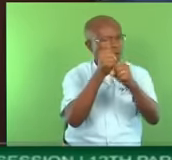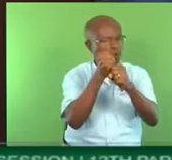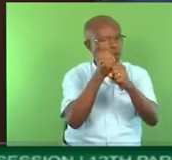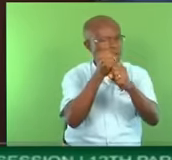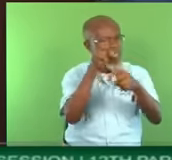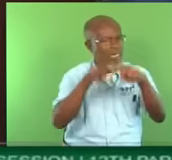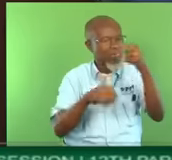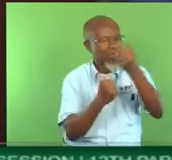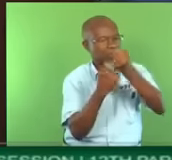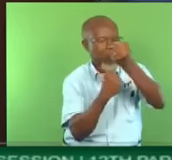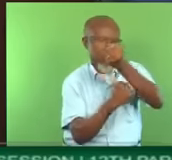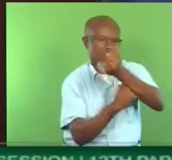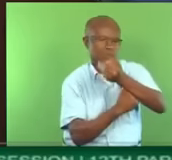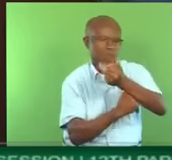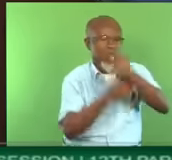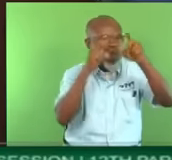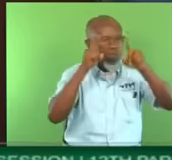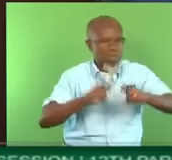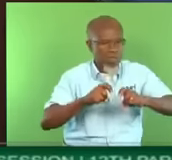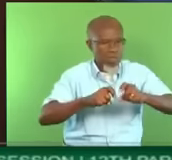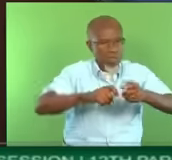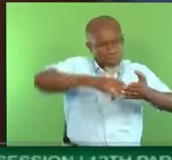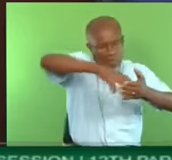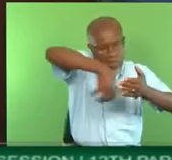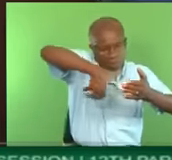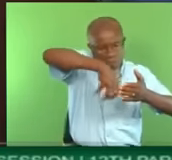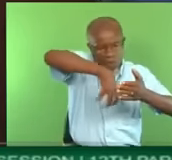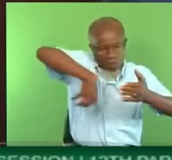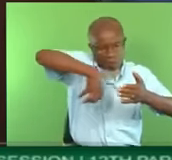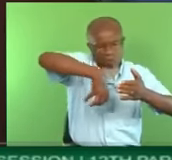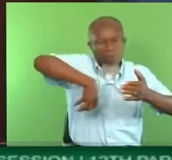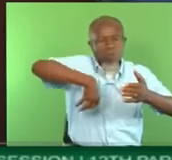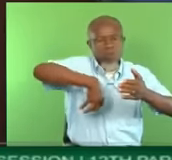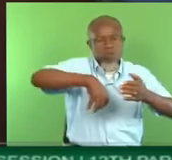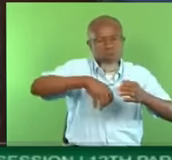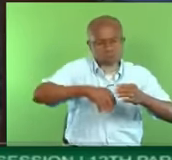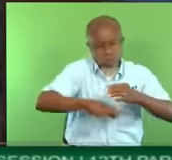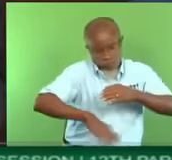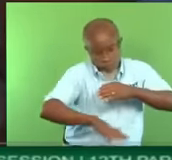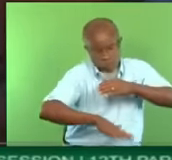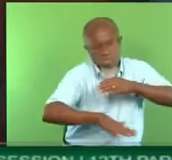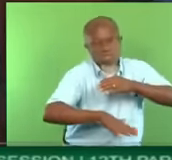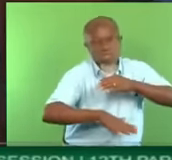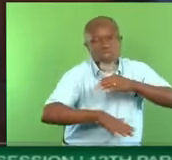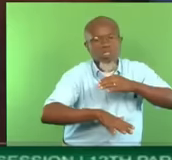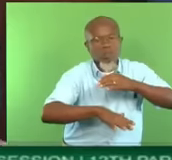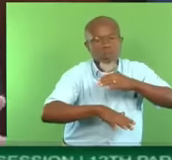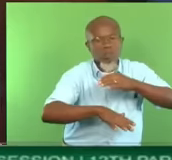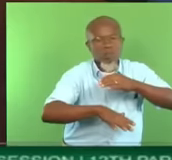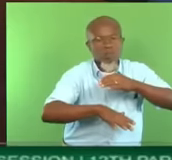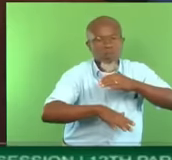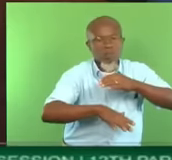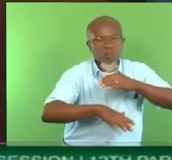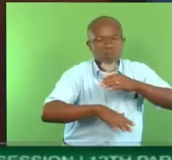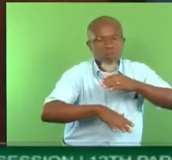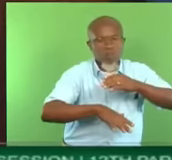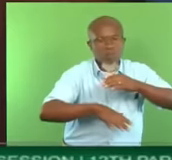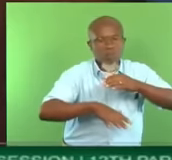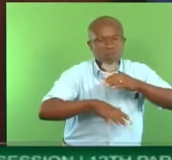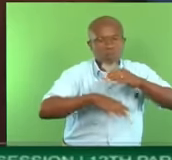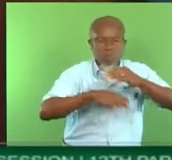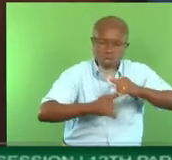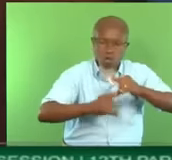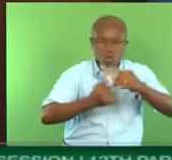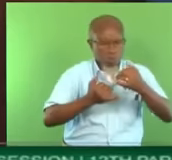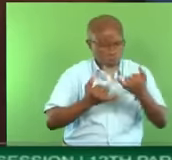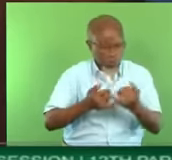There is need for excavation of the foundation. Now they're going to dig up the foundation when you already build the building, Mr.